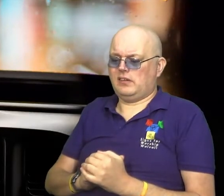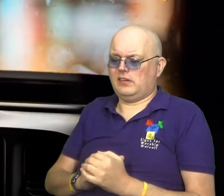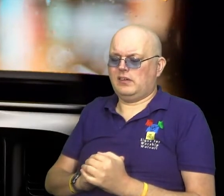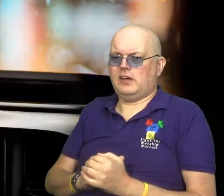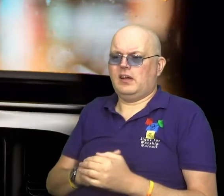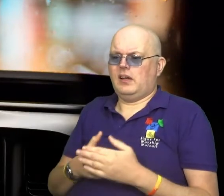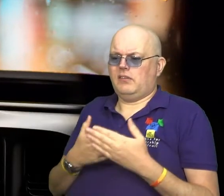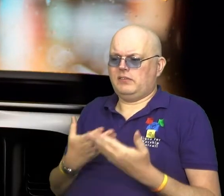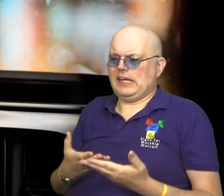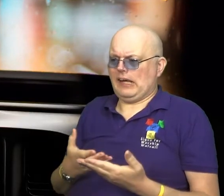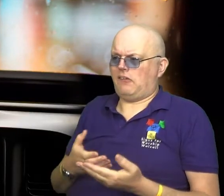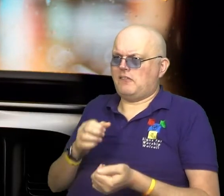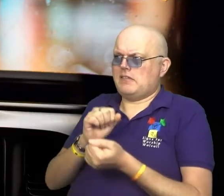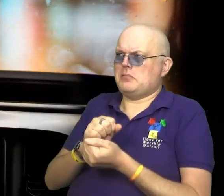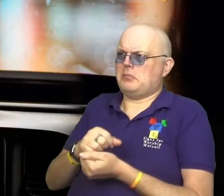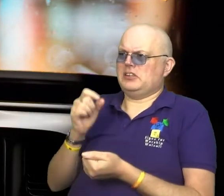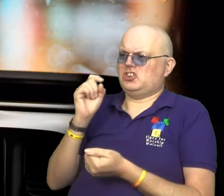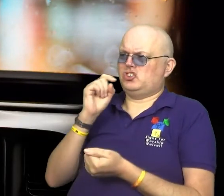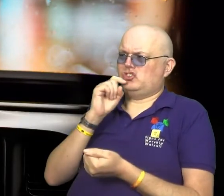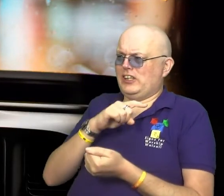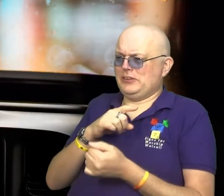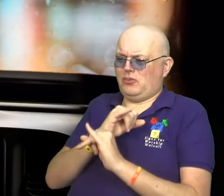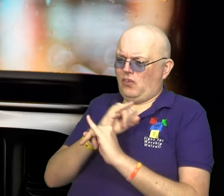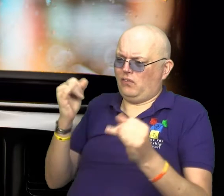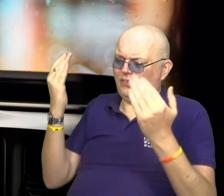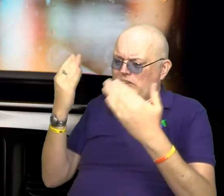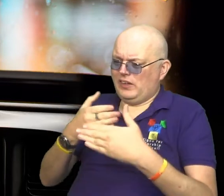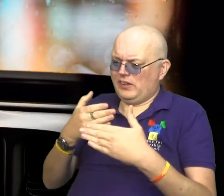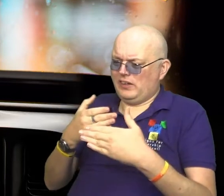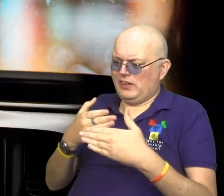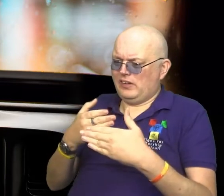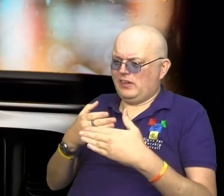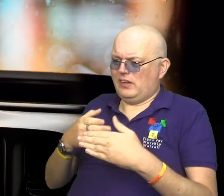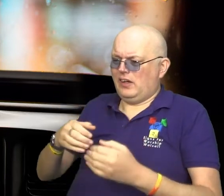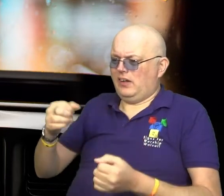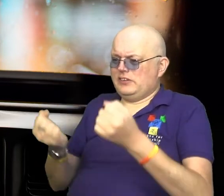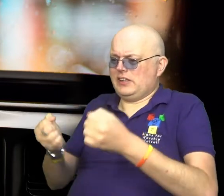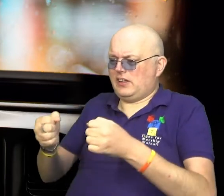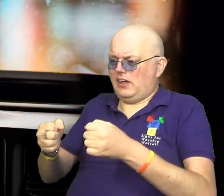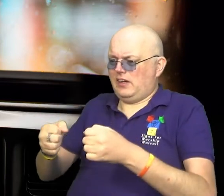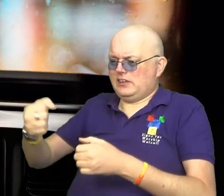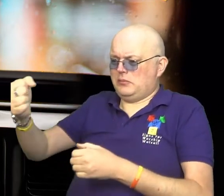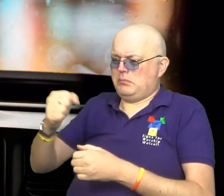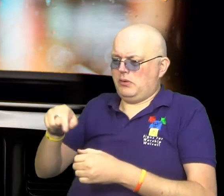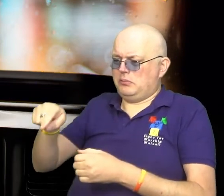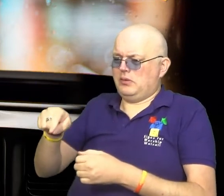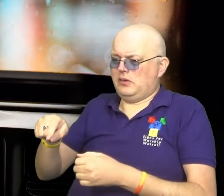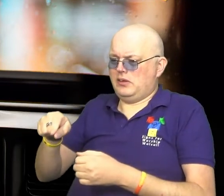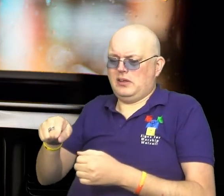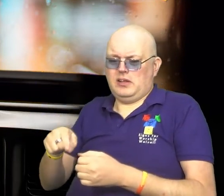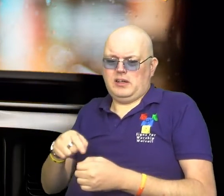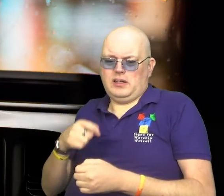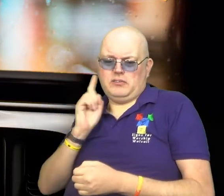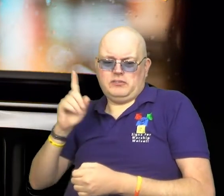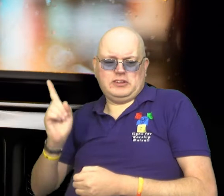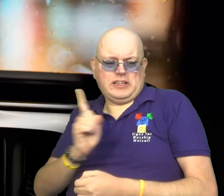In what I now remember as a somewhat bizarre yet heartbreaking night, I found myself sitting in her car outside the pub while she ran in